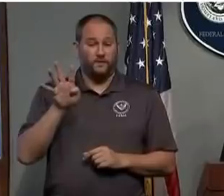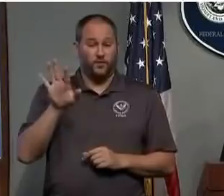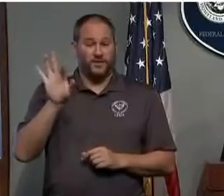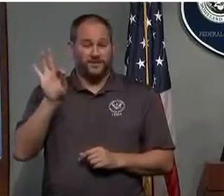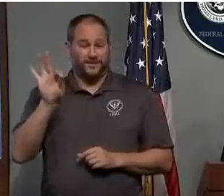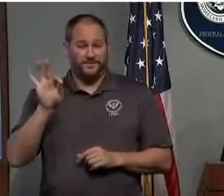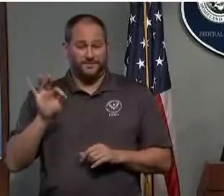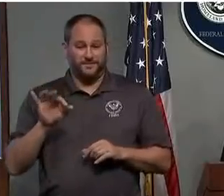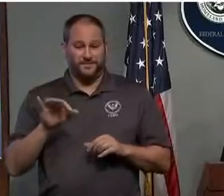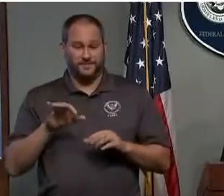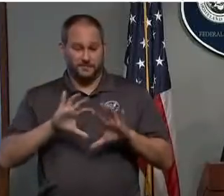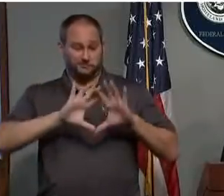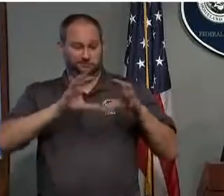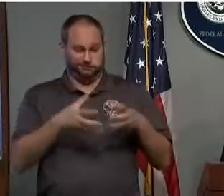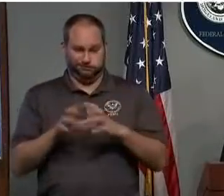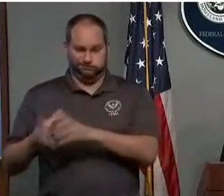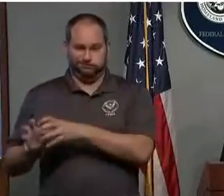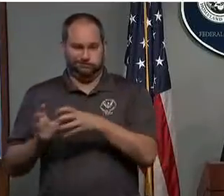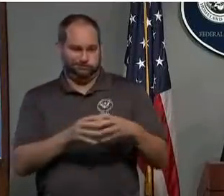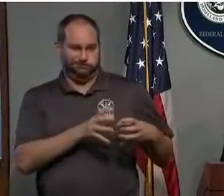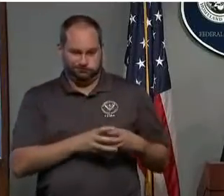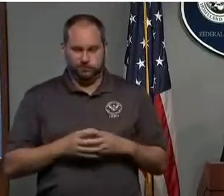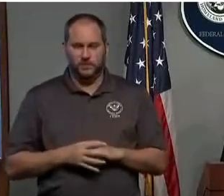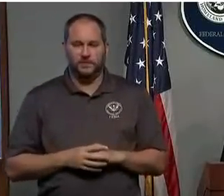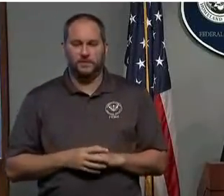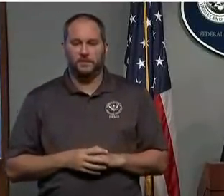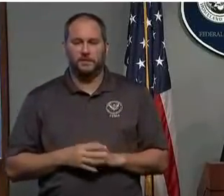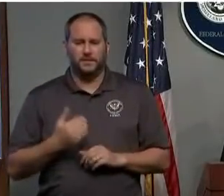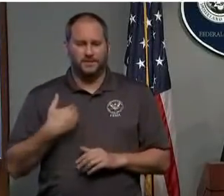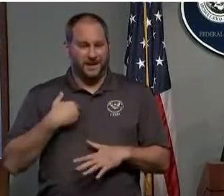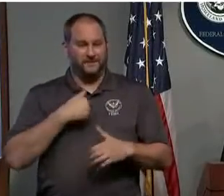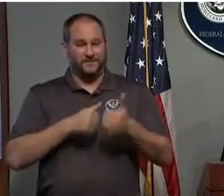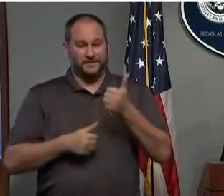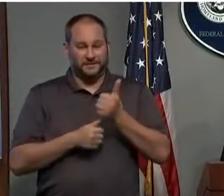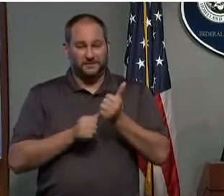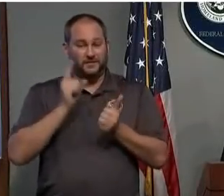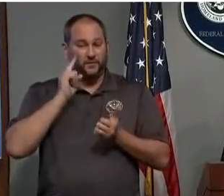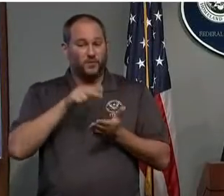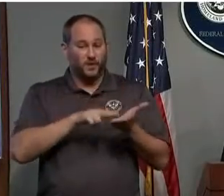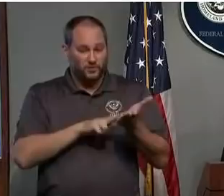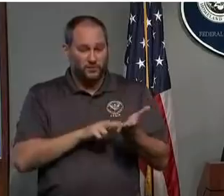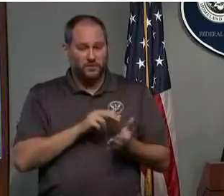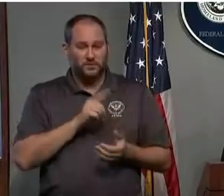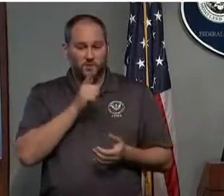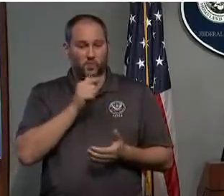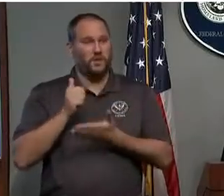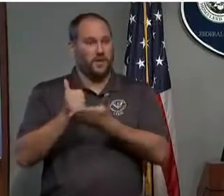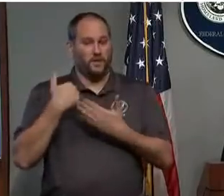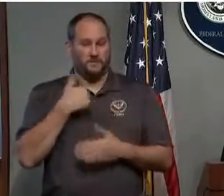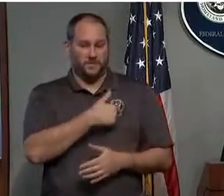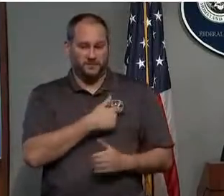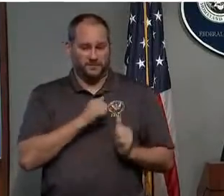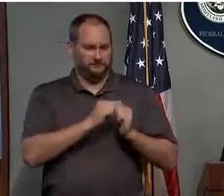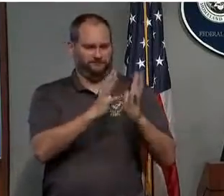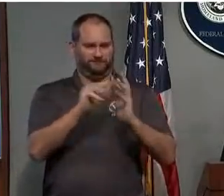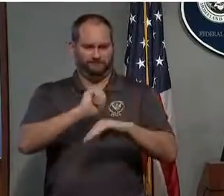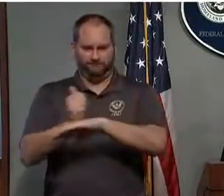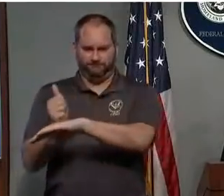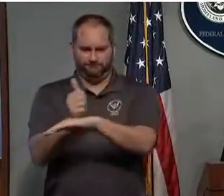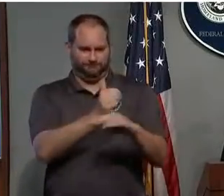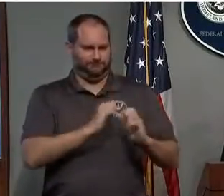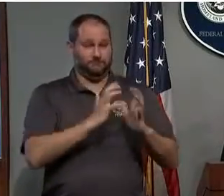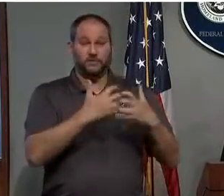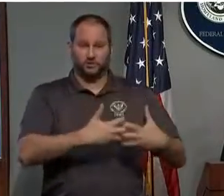also augmented by contractors who will actually assist us in doing assessments and installing generators for critical